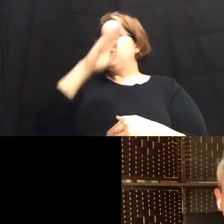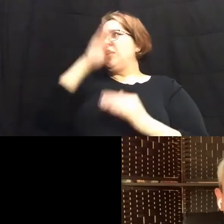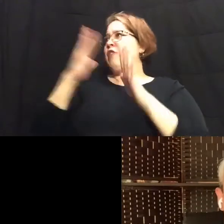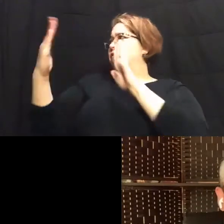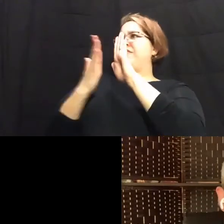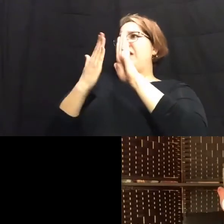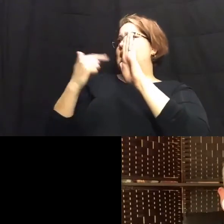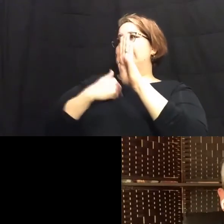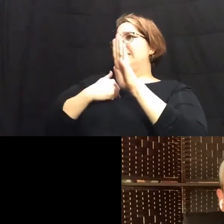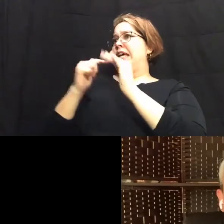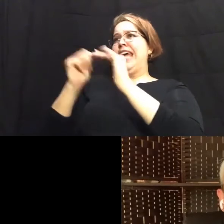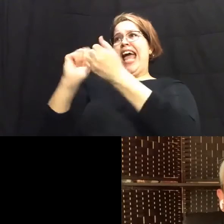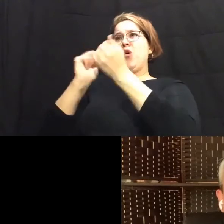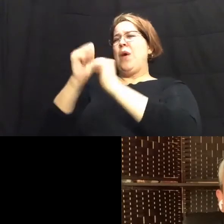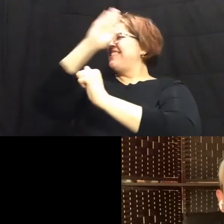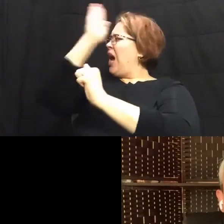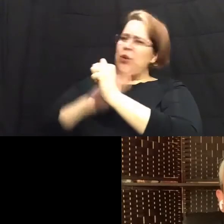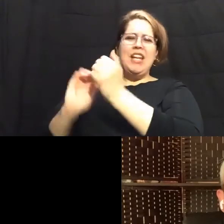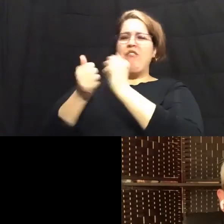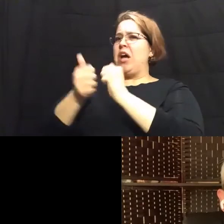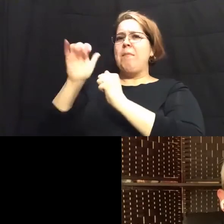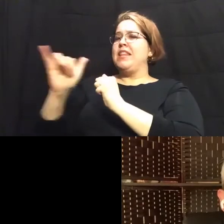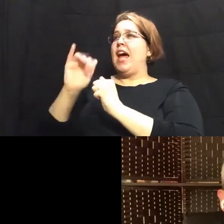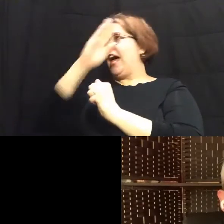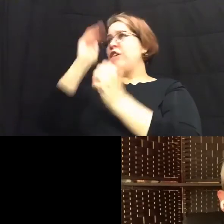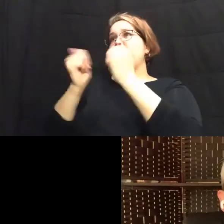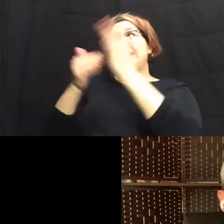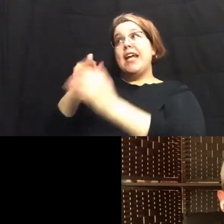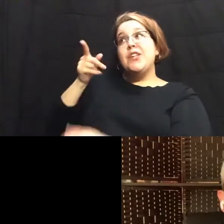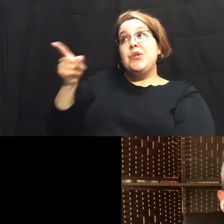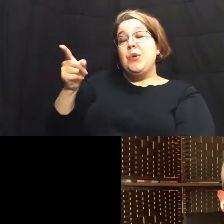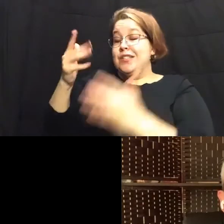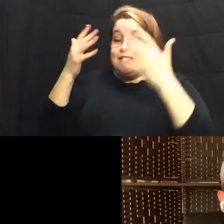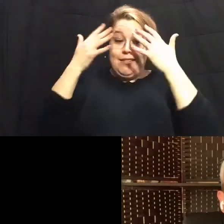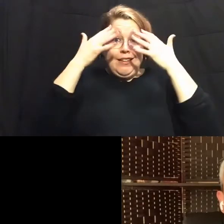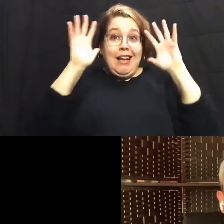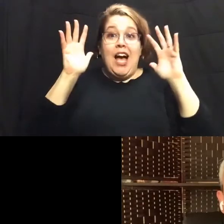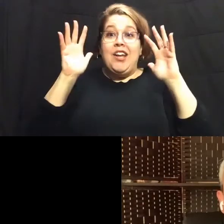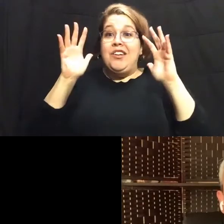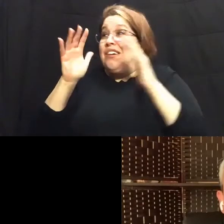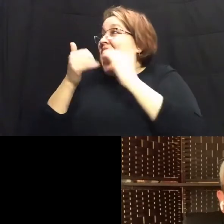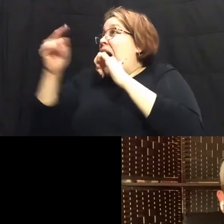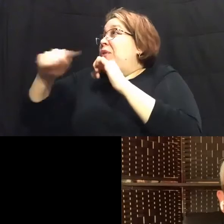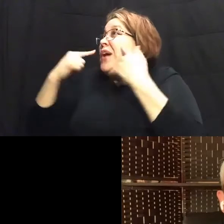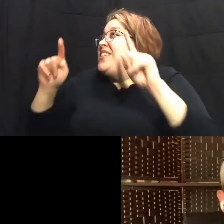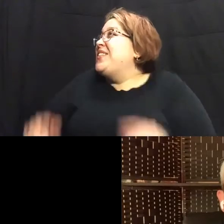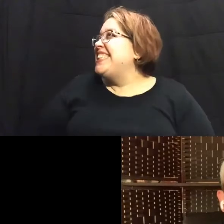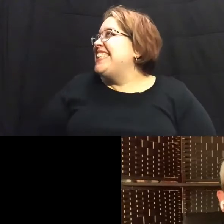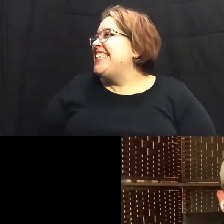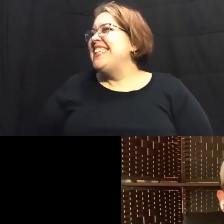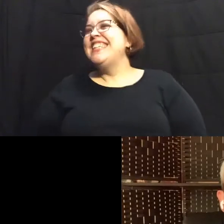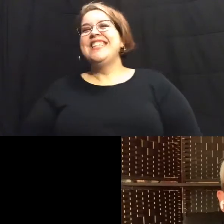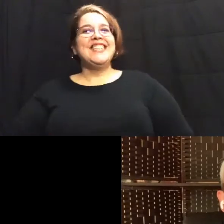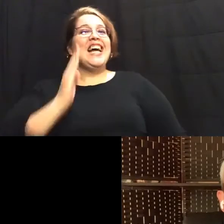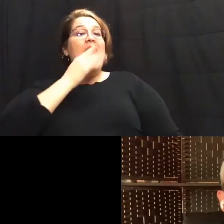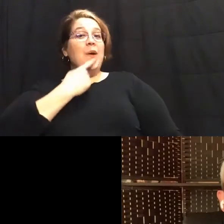uh in a race i'll never run for anything and i won't run against you because i don't how y'all do it well uh i'll just say